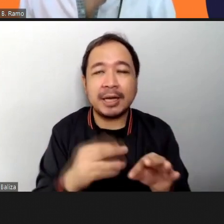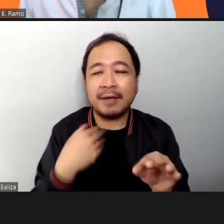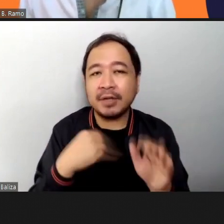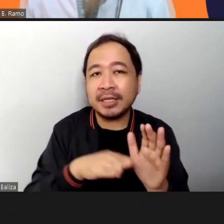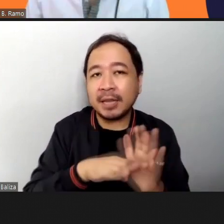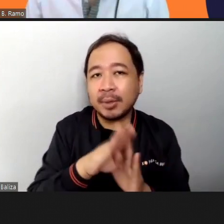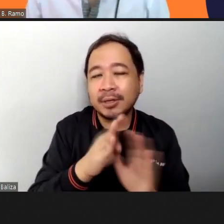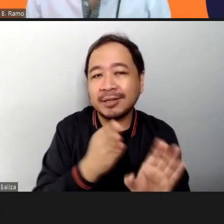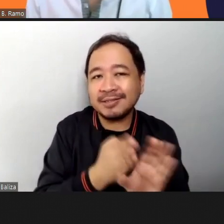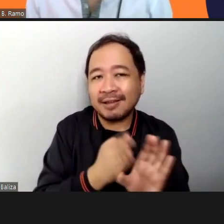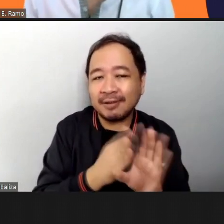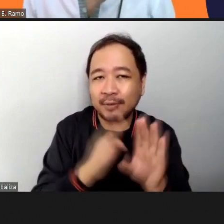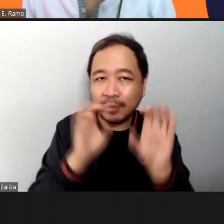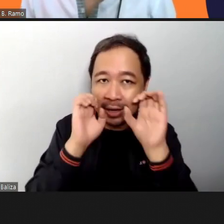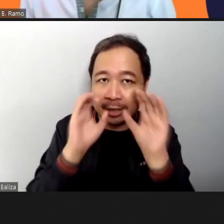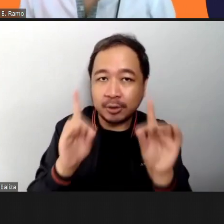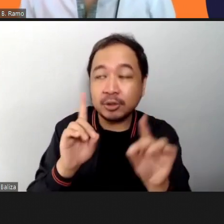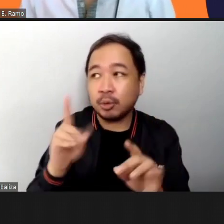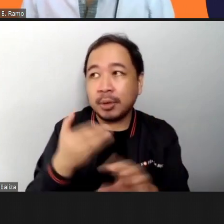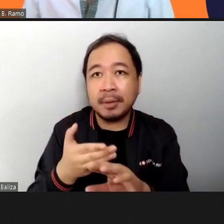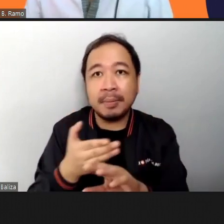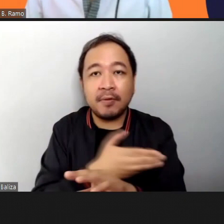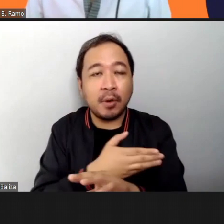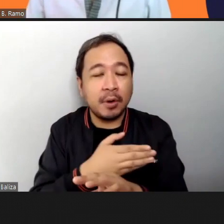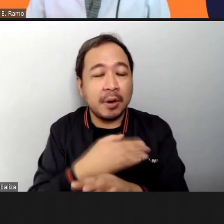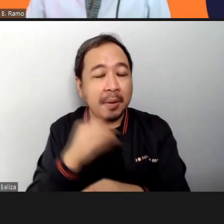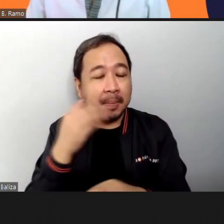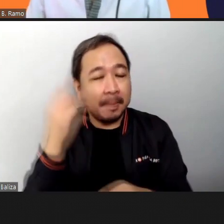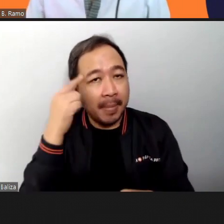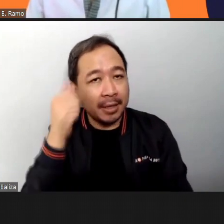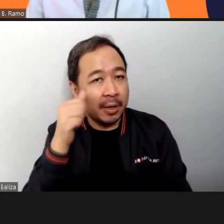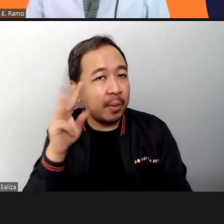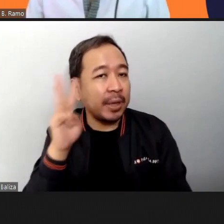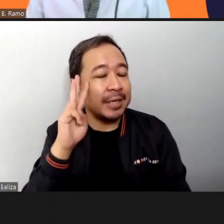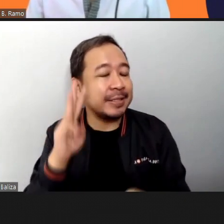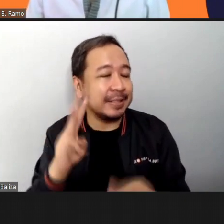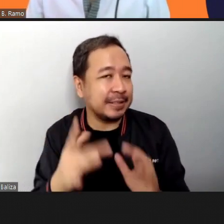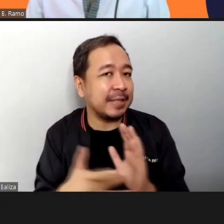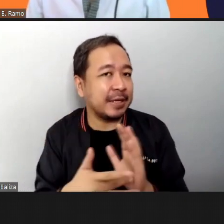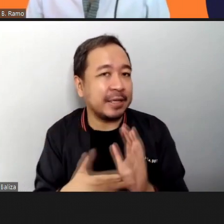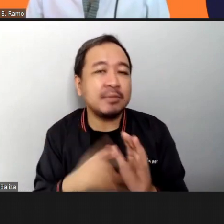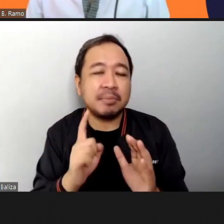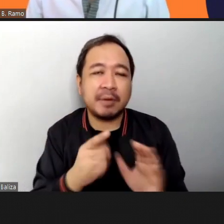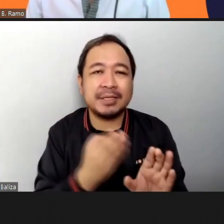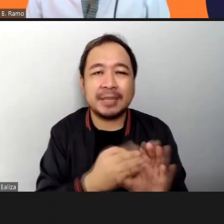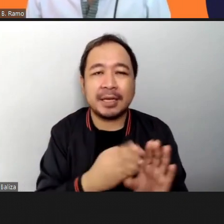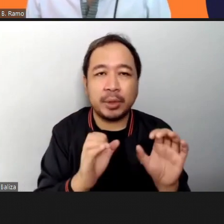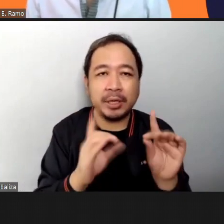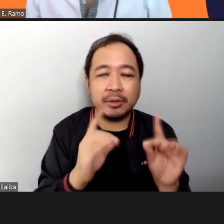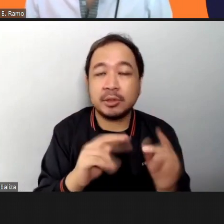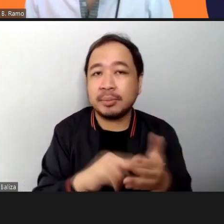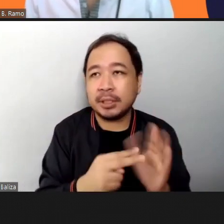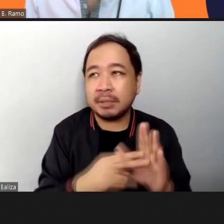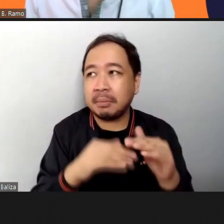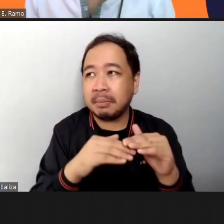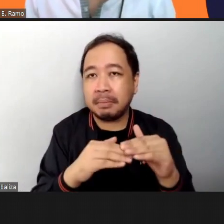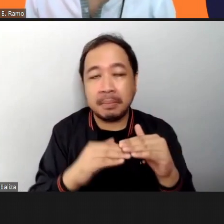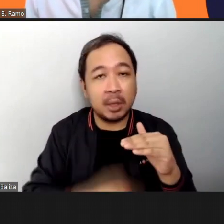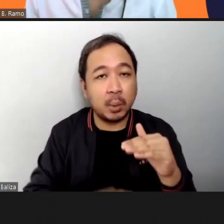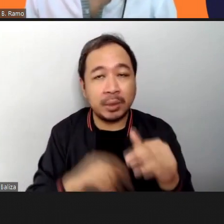before you do the mindfulness techniques there should be psychoeducation so below 10 there is a way to